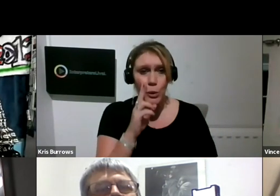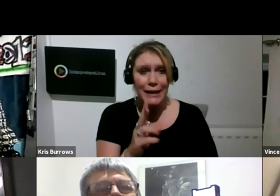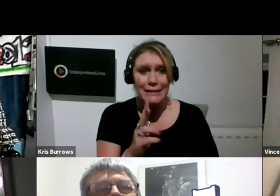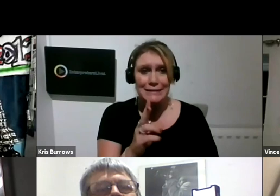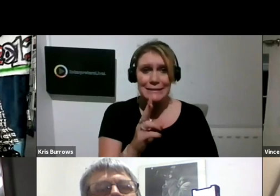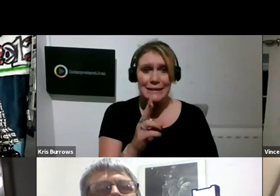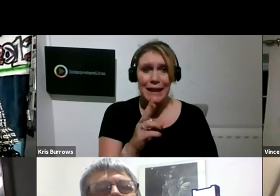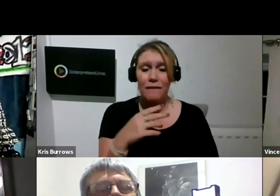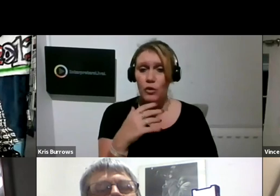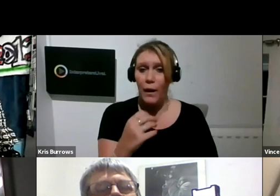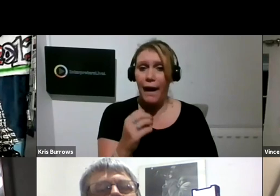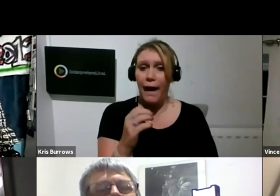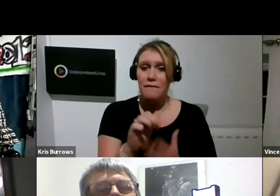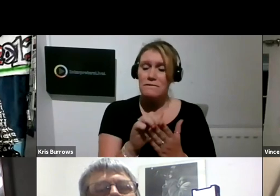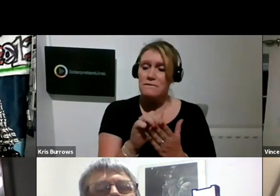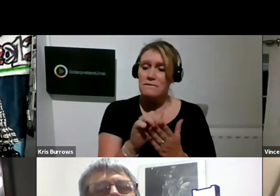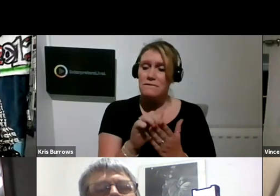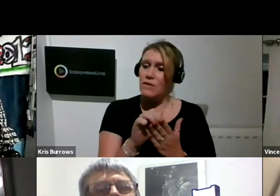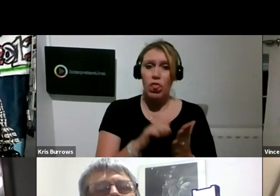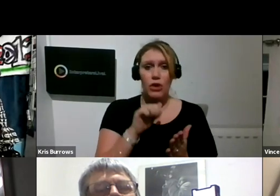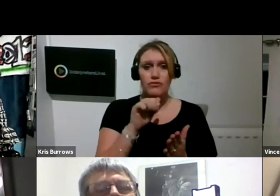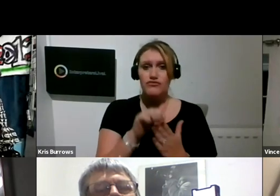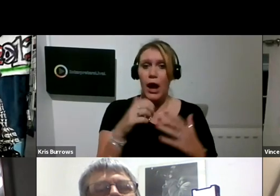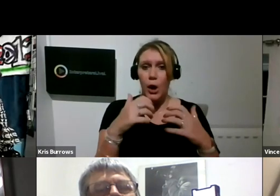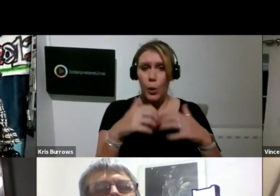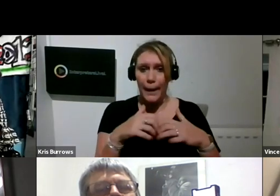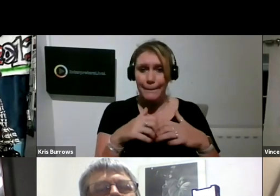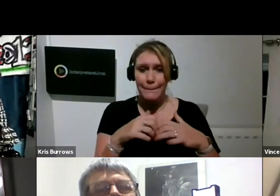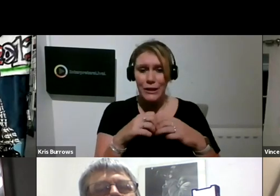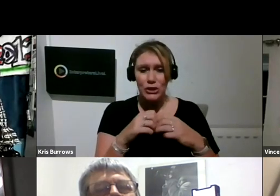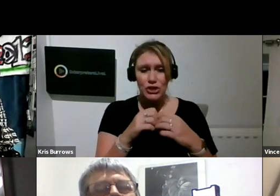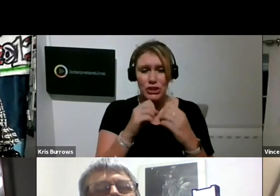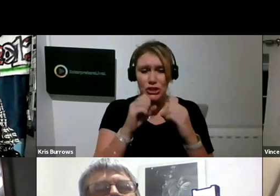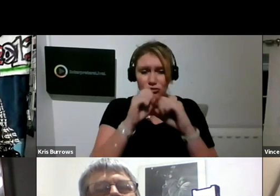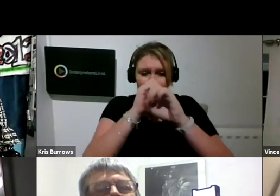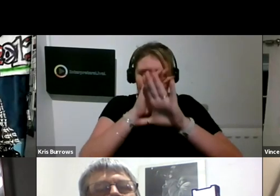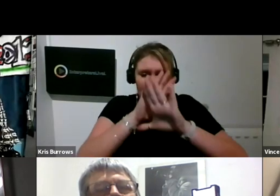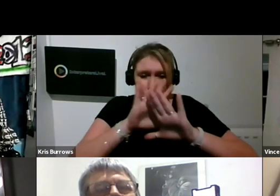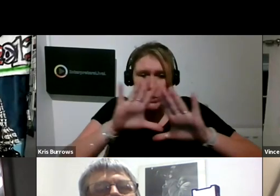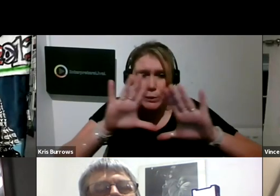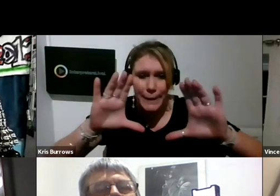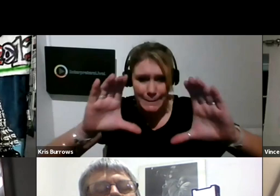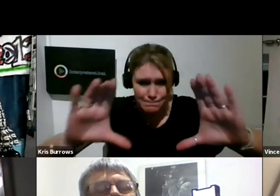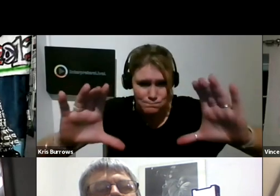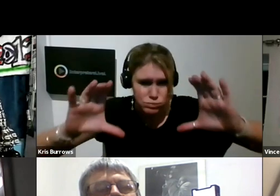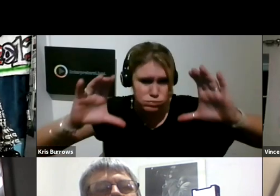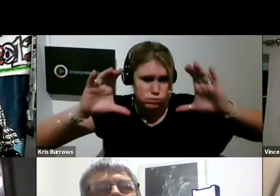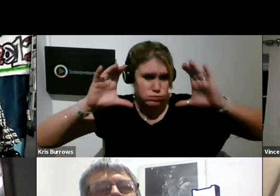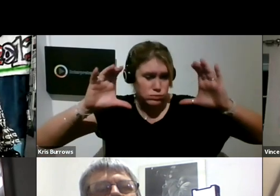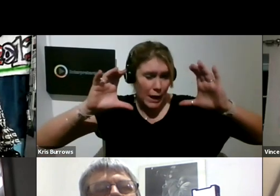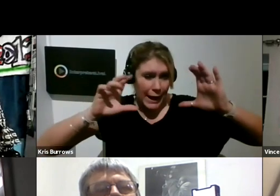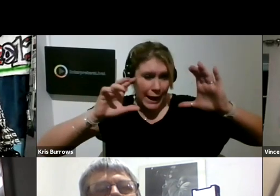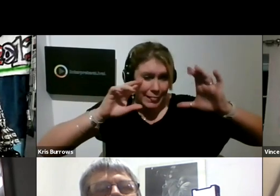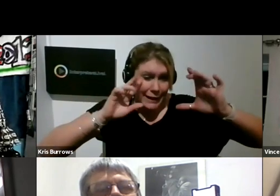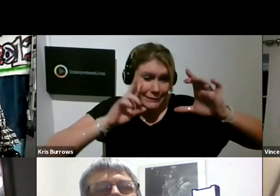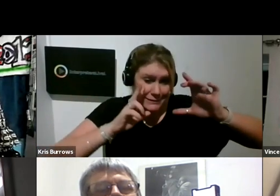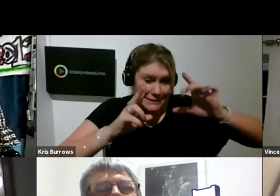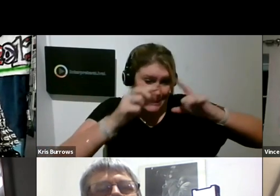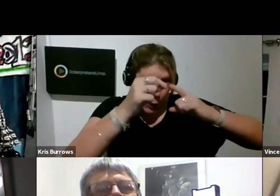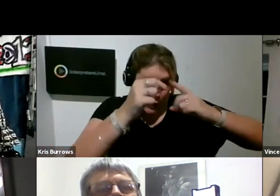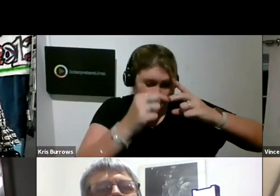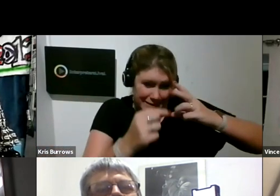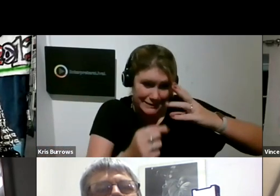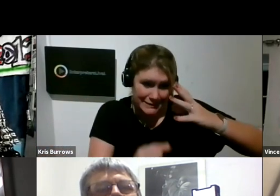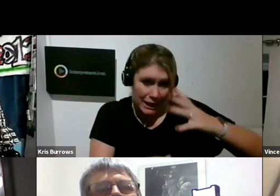if you've got the right kind of gear anyway, just zoom right into the detail. And I love that, because when I do go to galleries, I